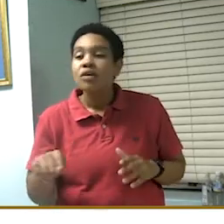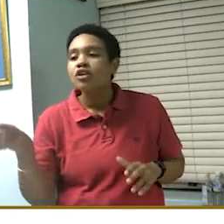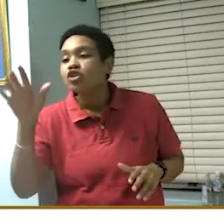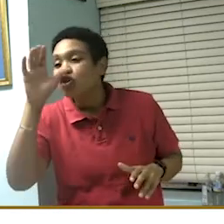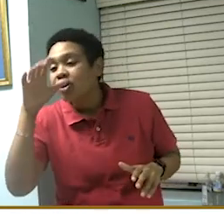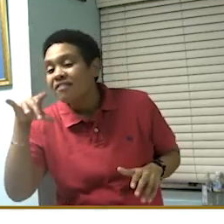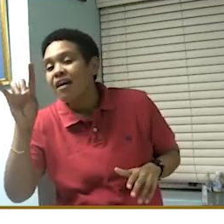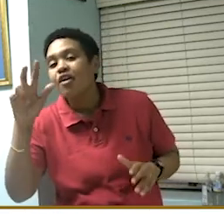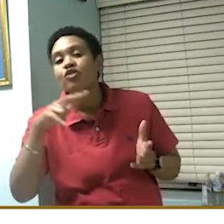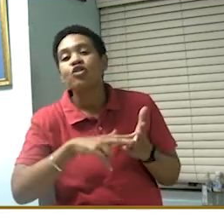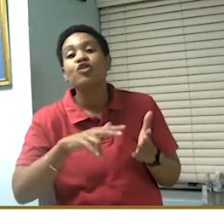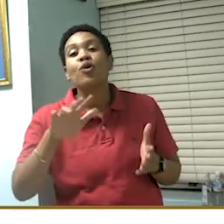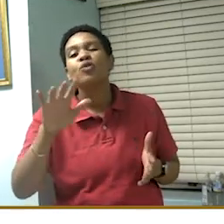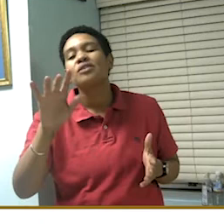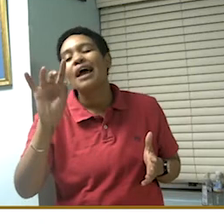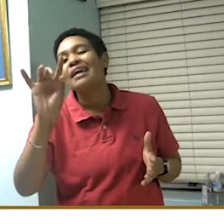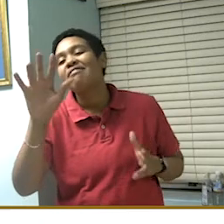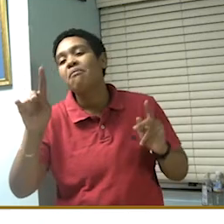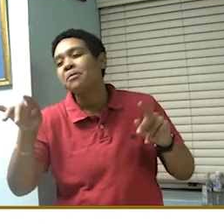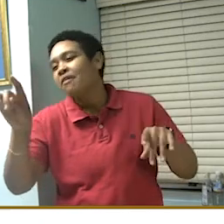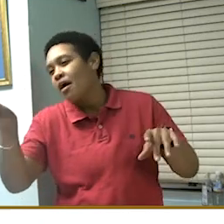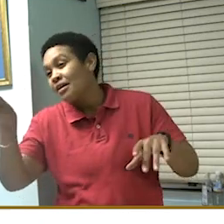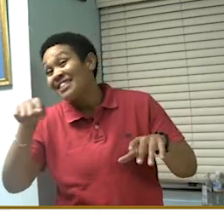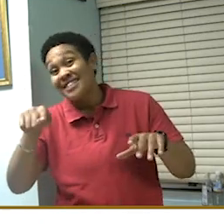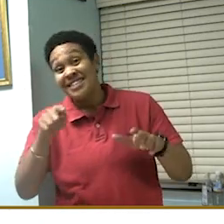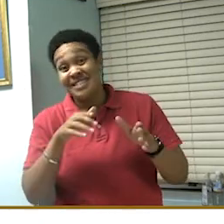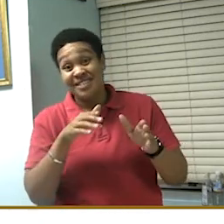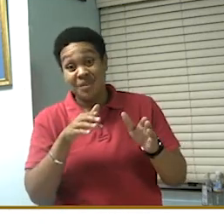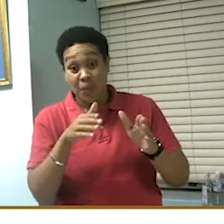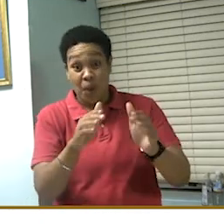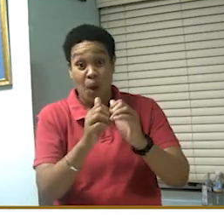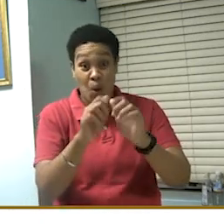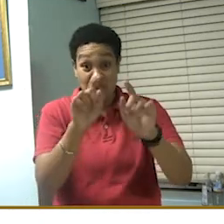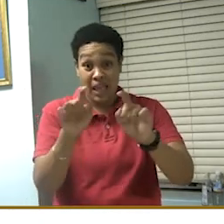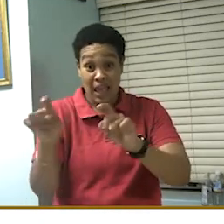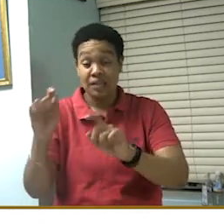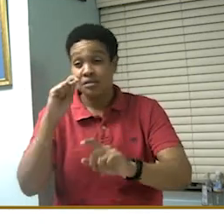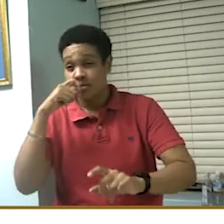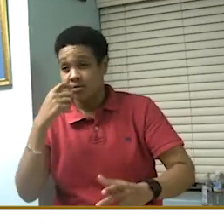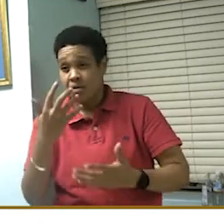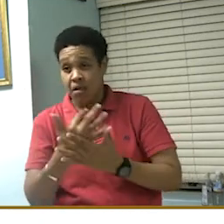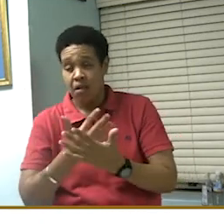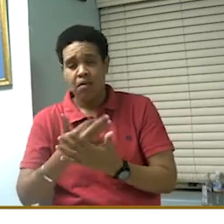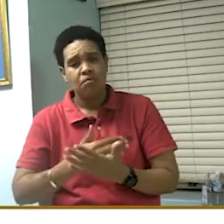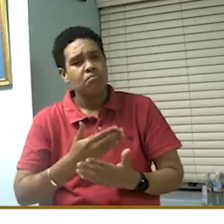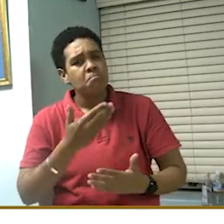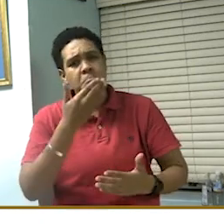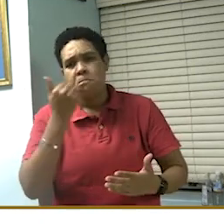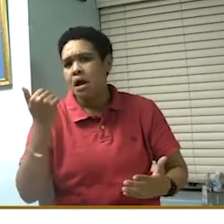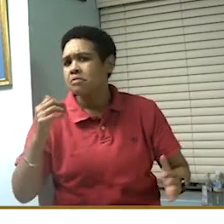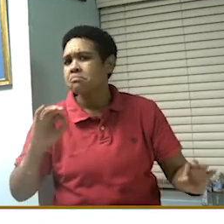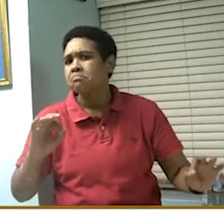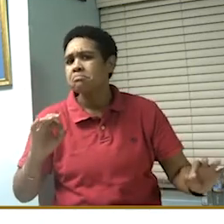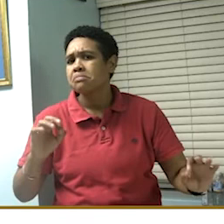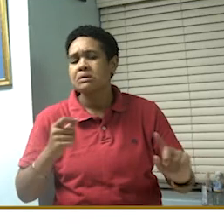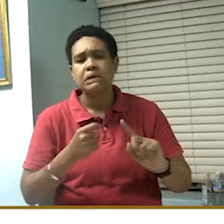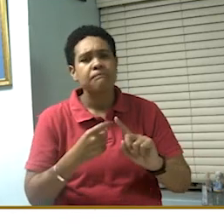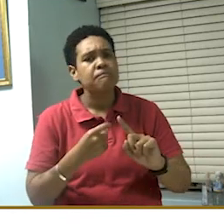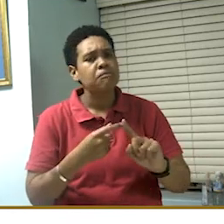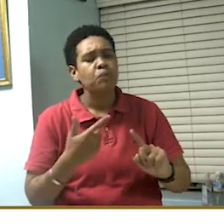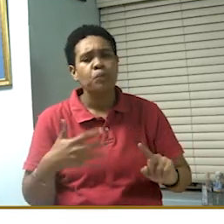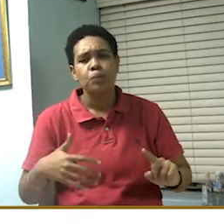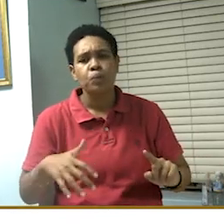This method has been the most effective method, and we gained 390